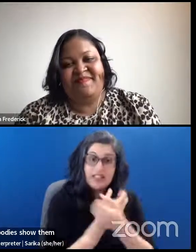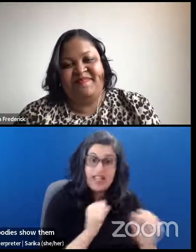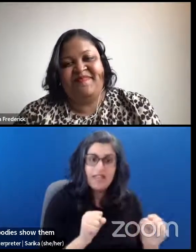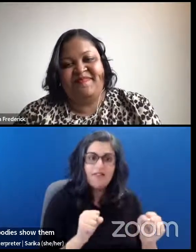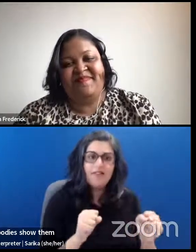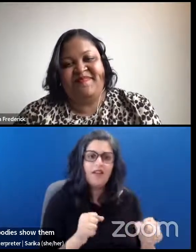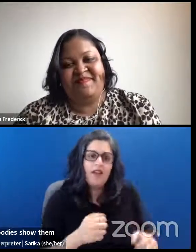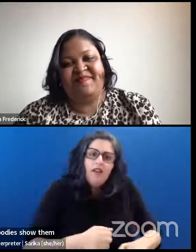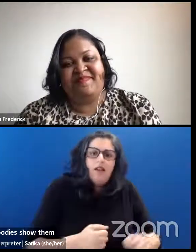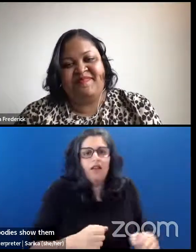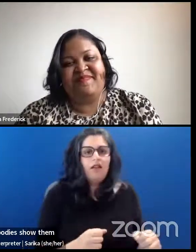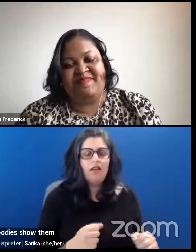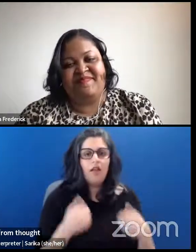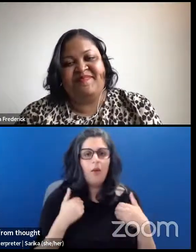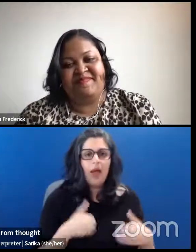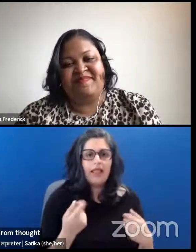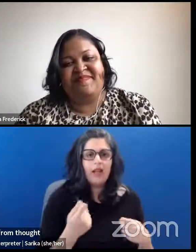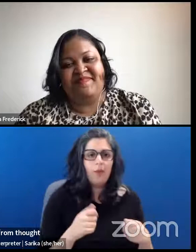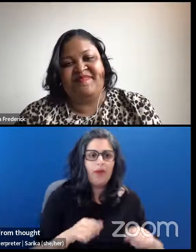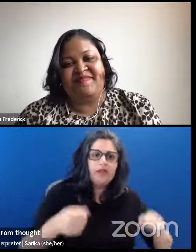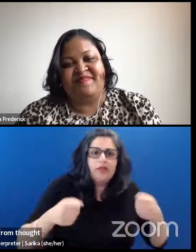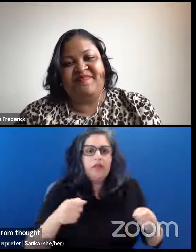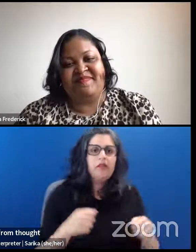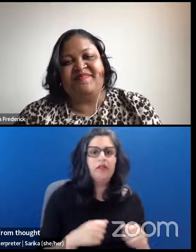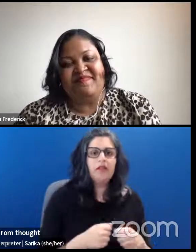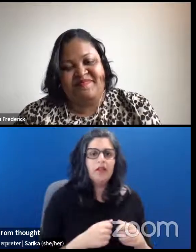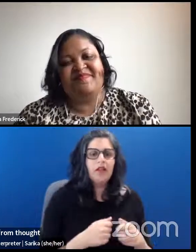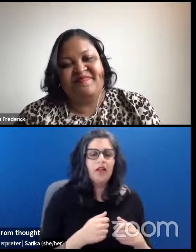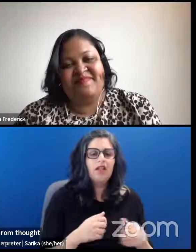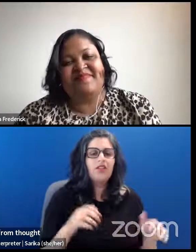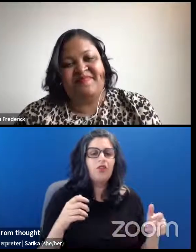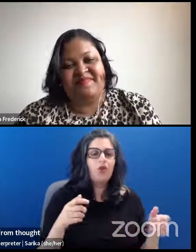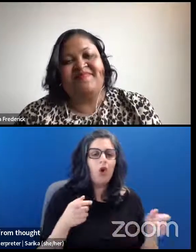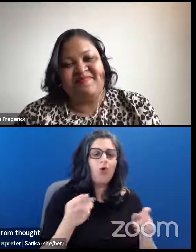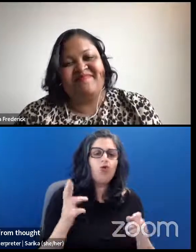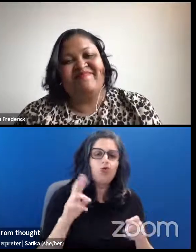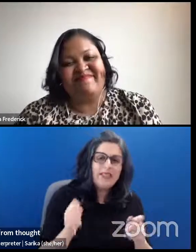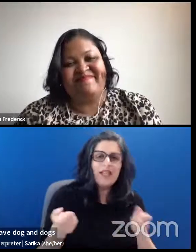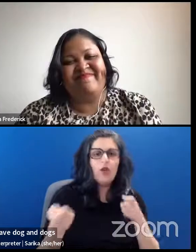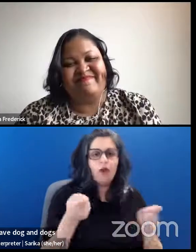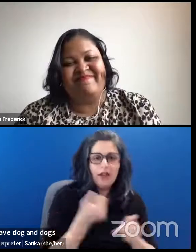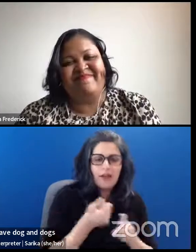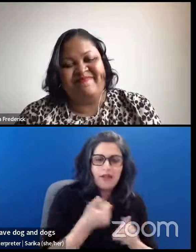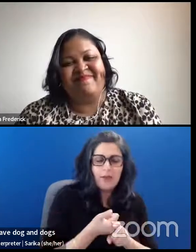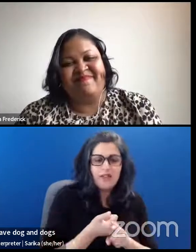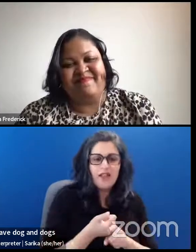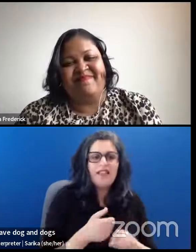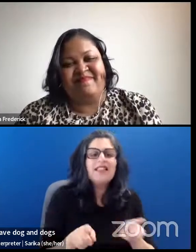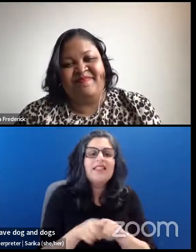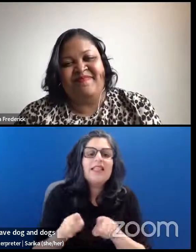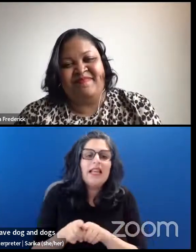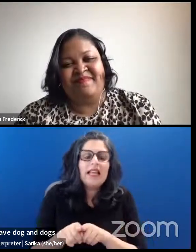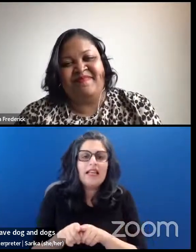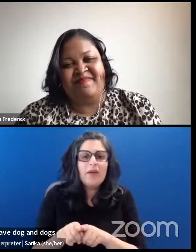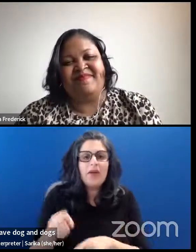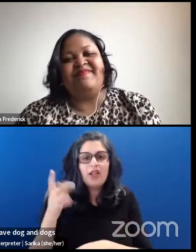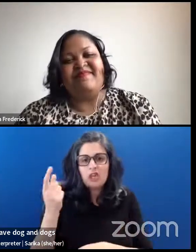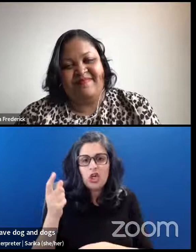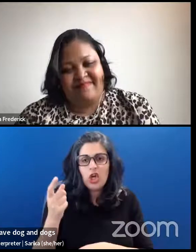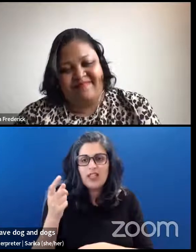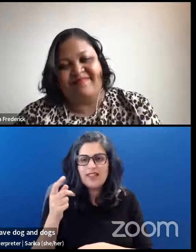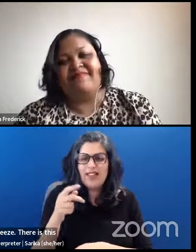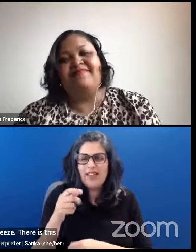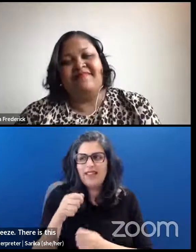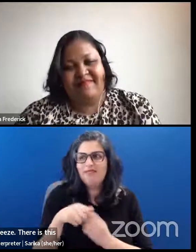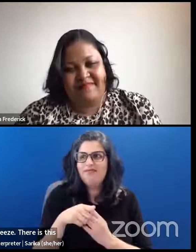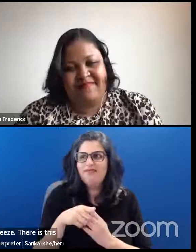you know, if you have dogs and dogs get into it, you notice dogs sneeze. They're like, there's this way in which bodies take care of themselves